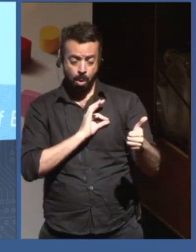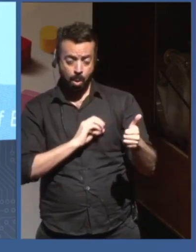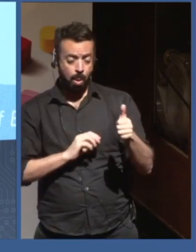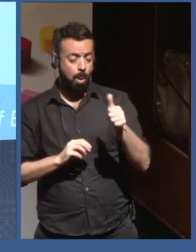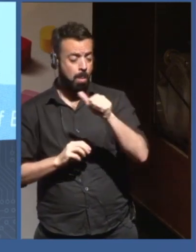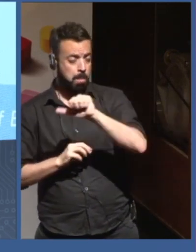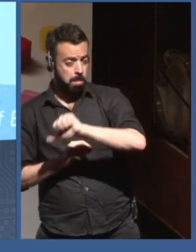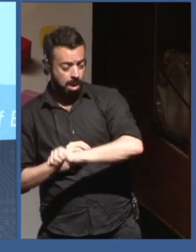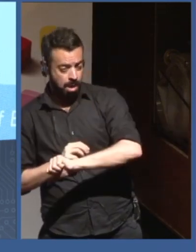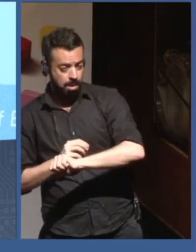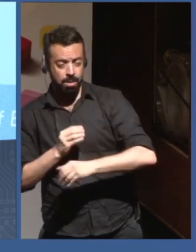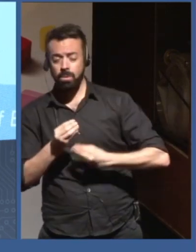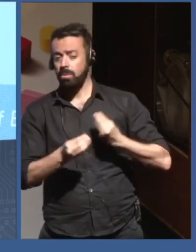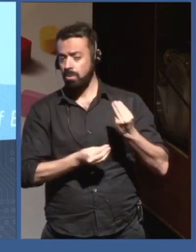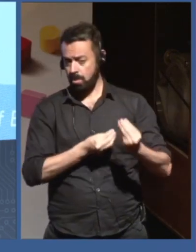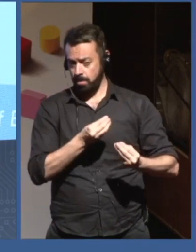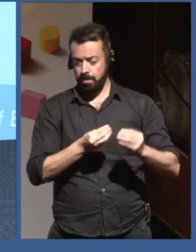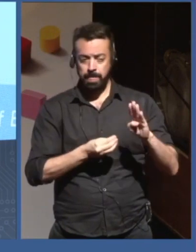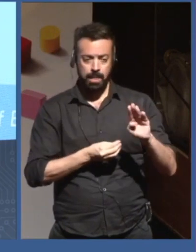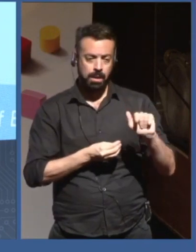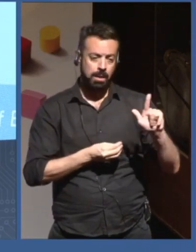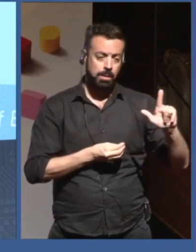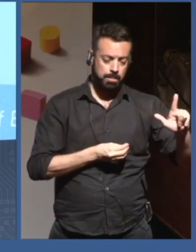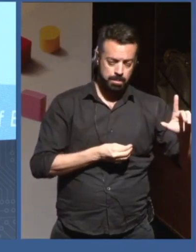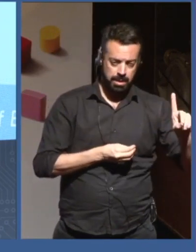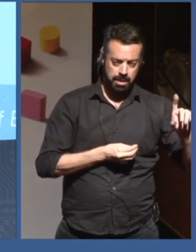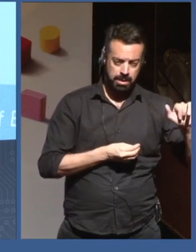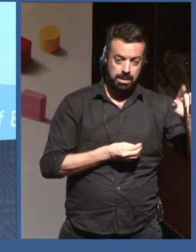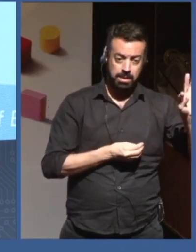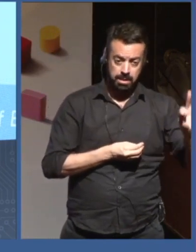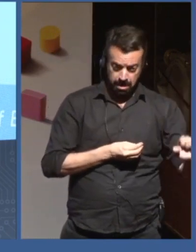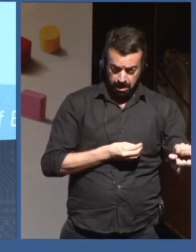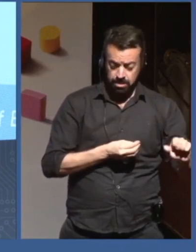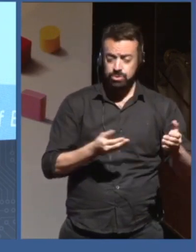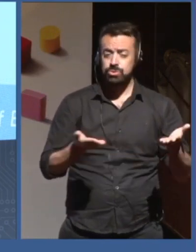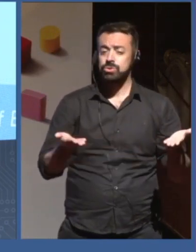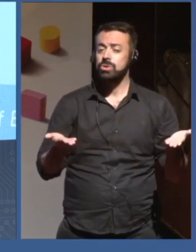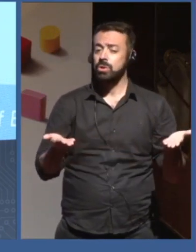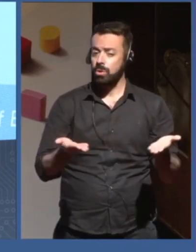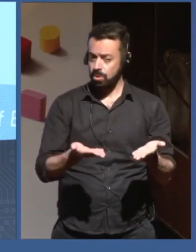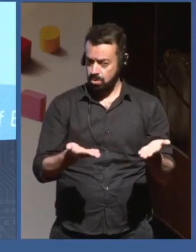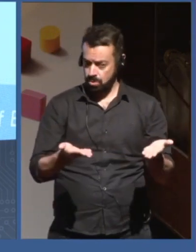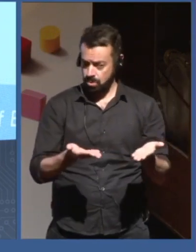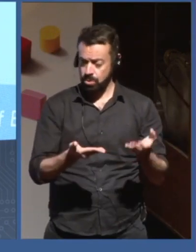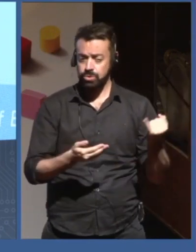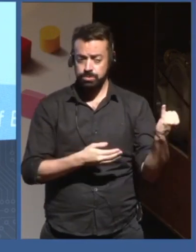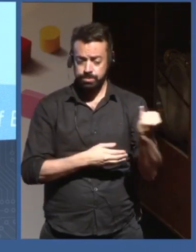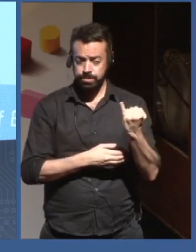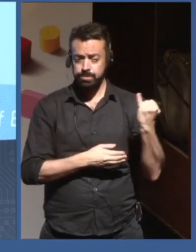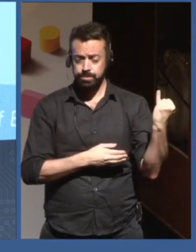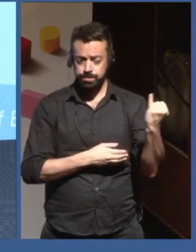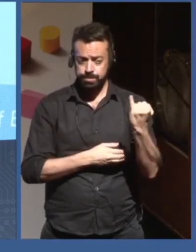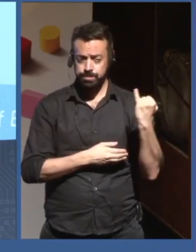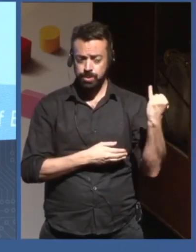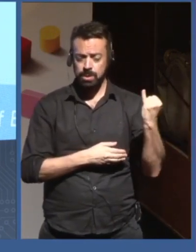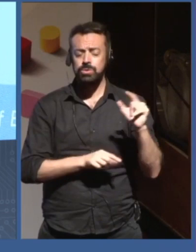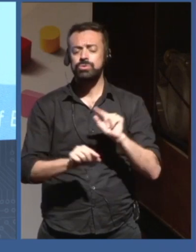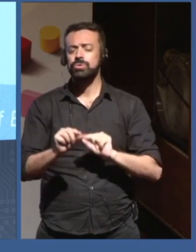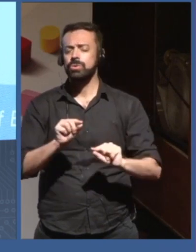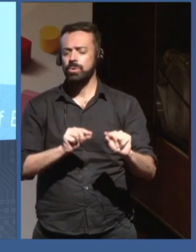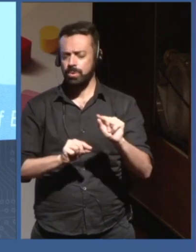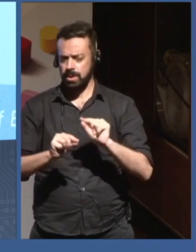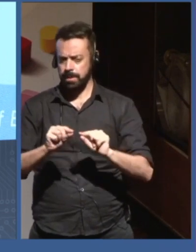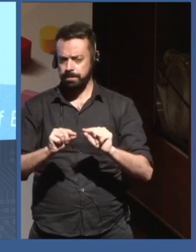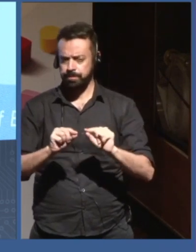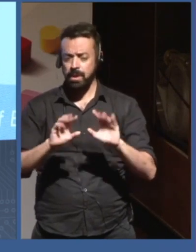are. I'll get to that. And then last, but fundamentally, there is the issue of community and culture. So I will